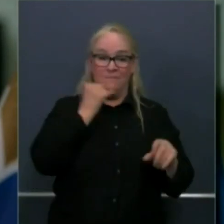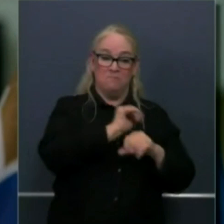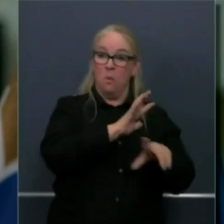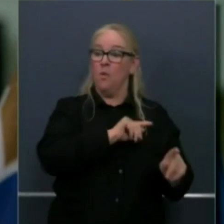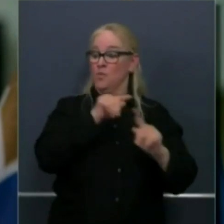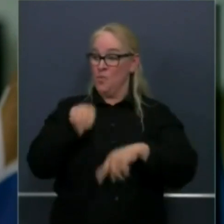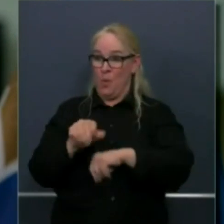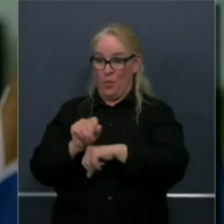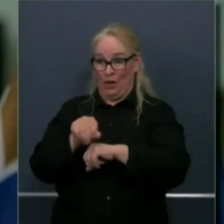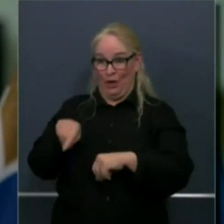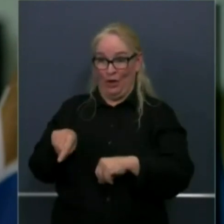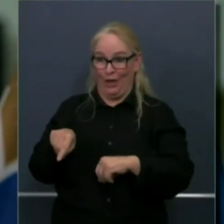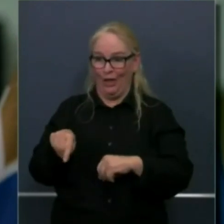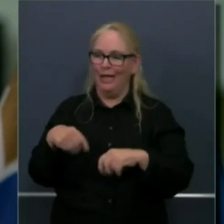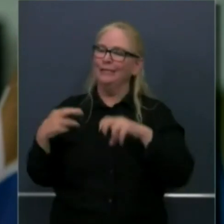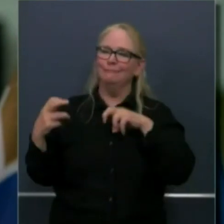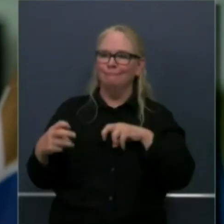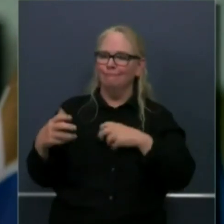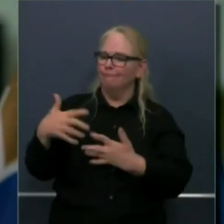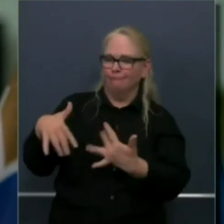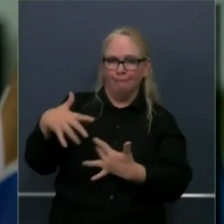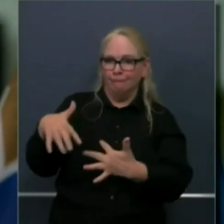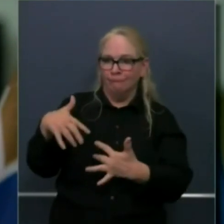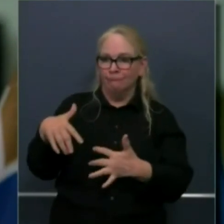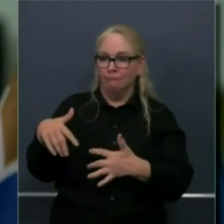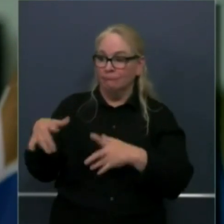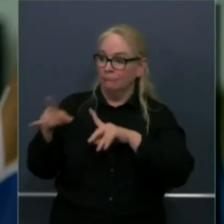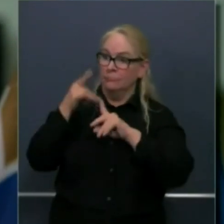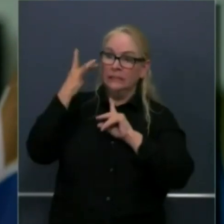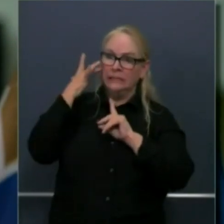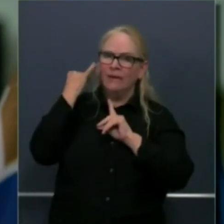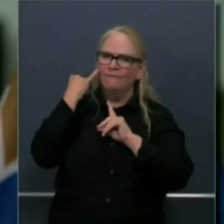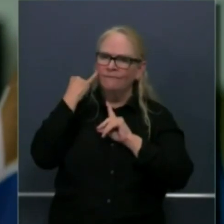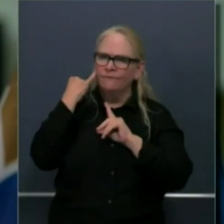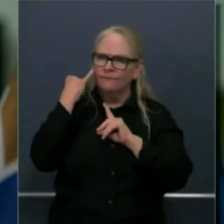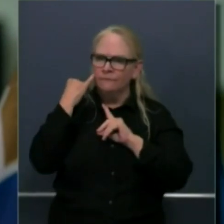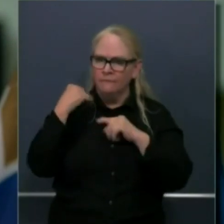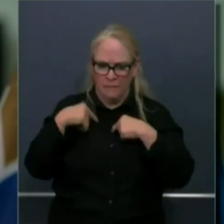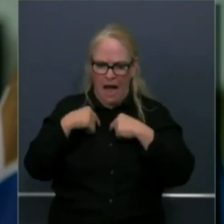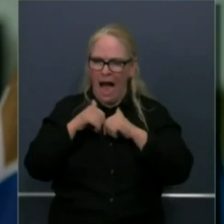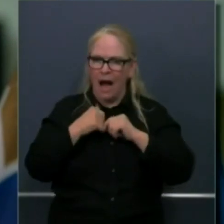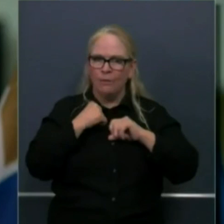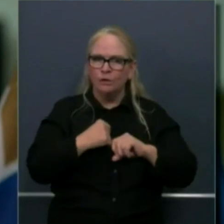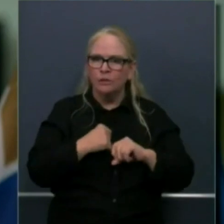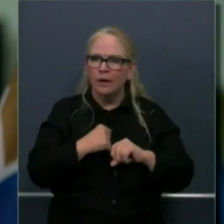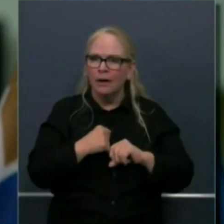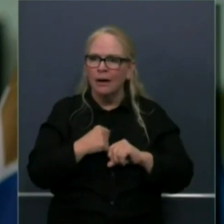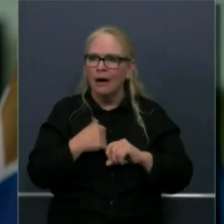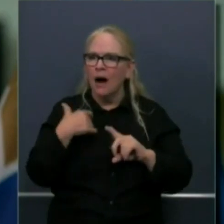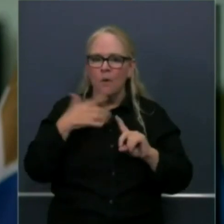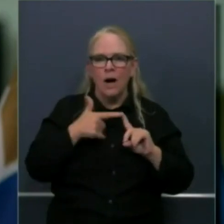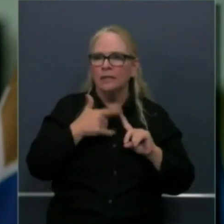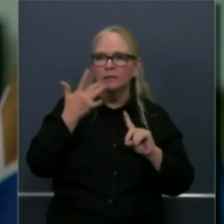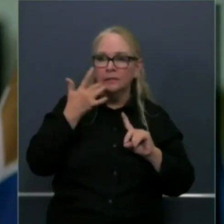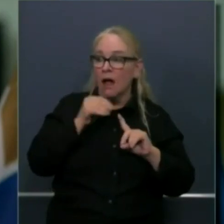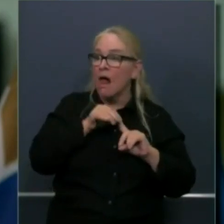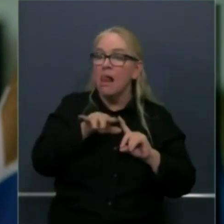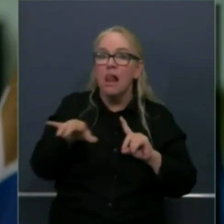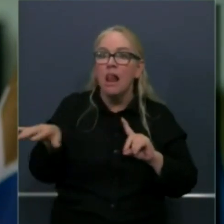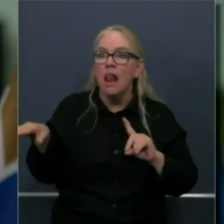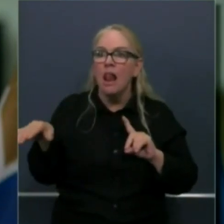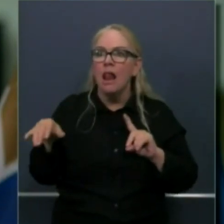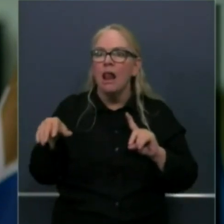workforce so they don't feel like they have to go to work and are having symptoms but are not being honest with their employer?